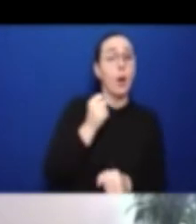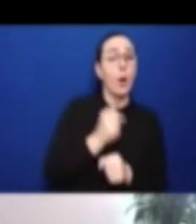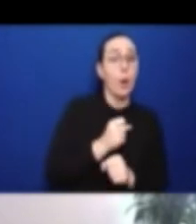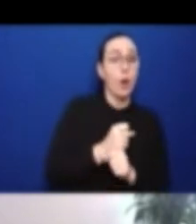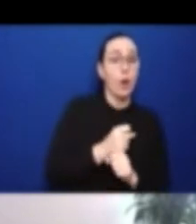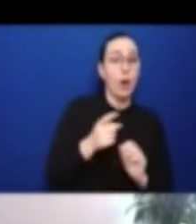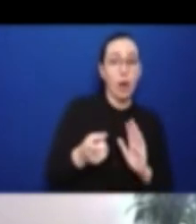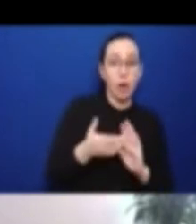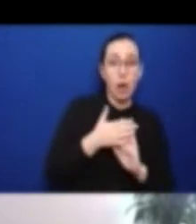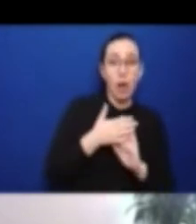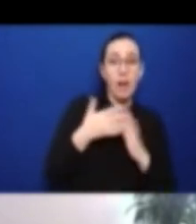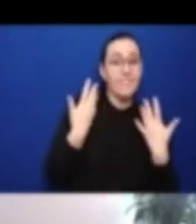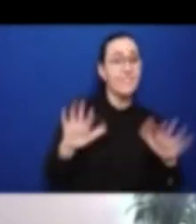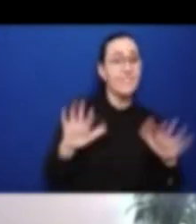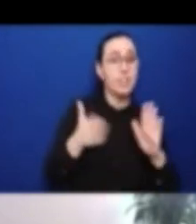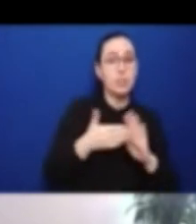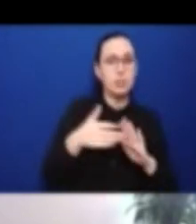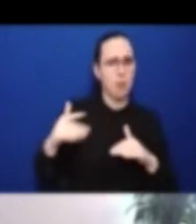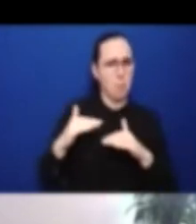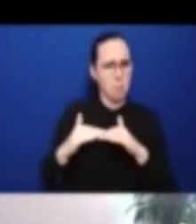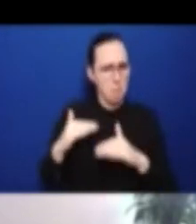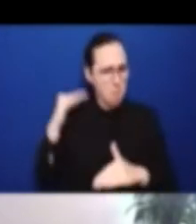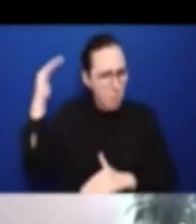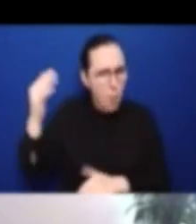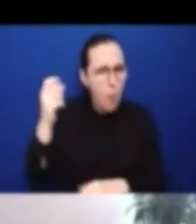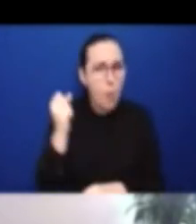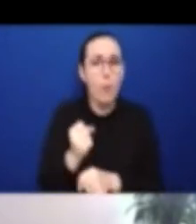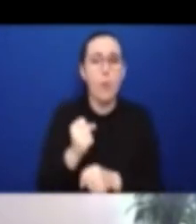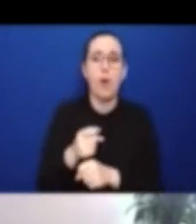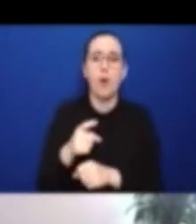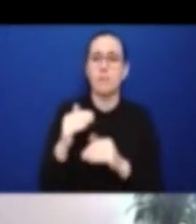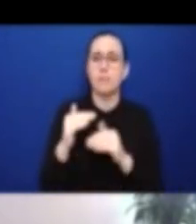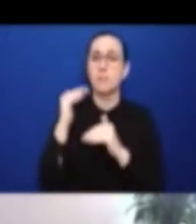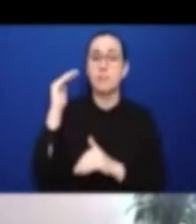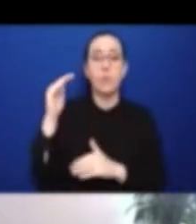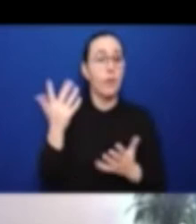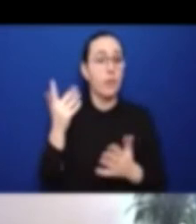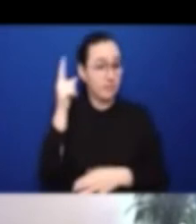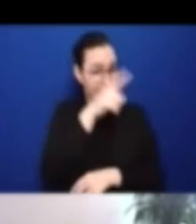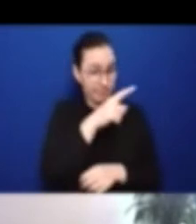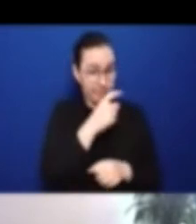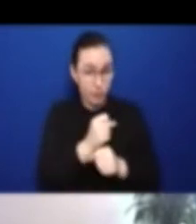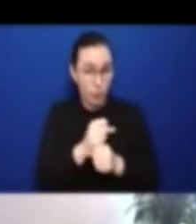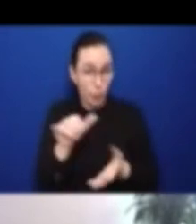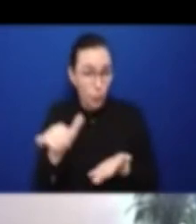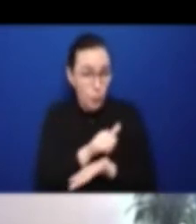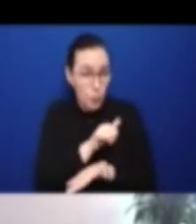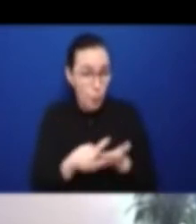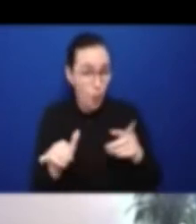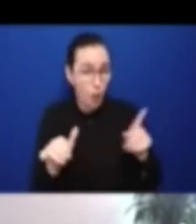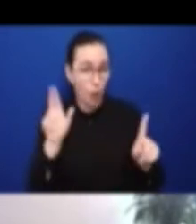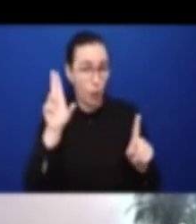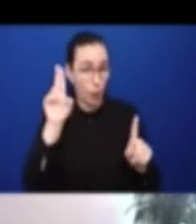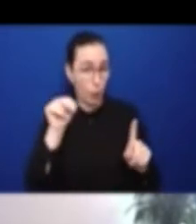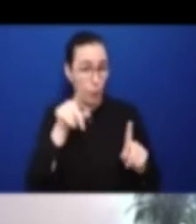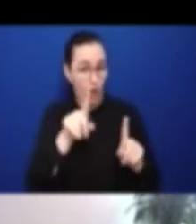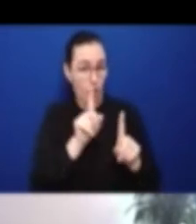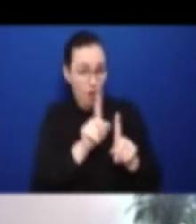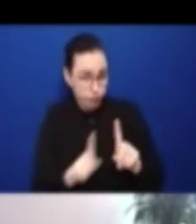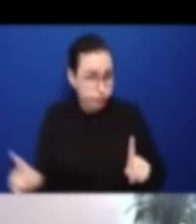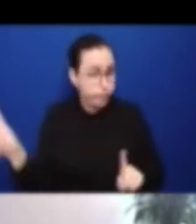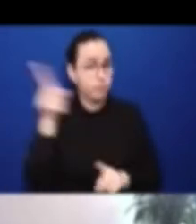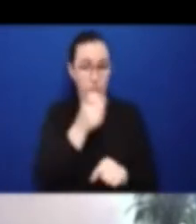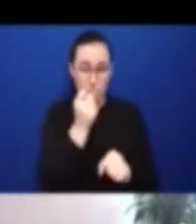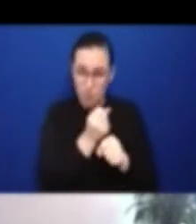in New York, at the UN at headquarters, but has worked in Africa and in Europe with different UN